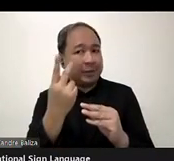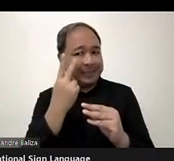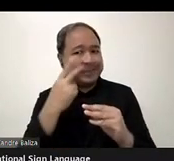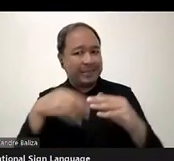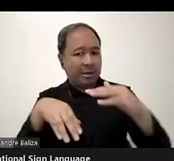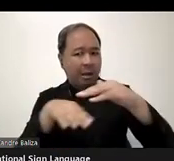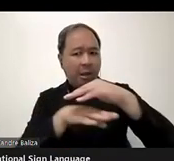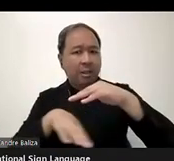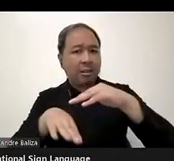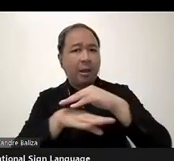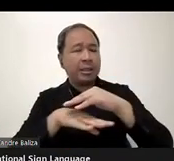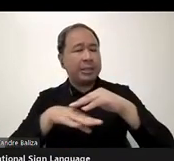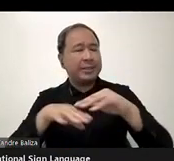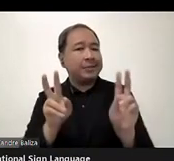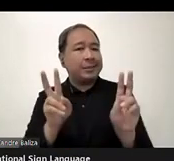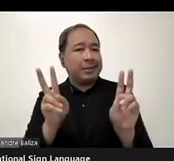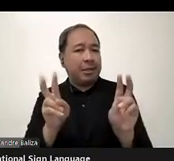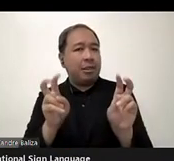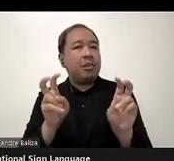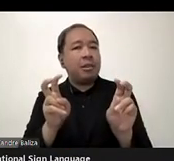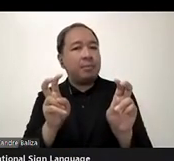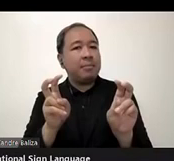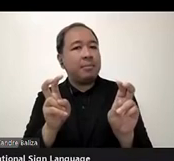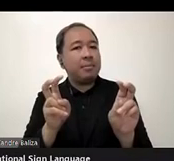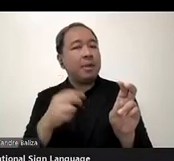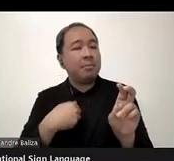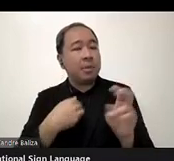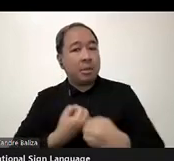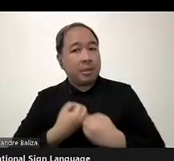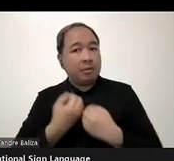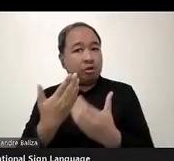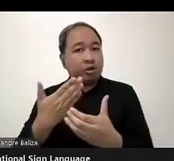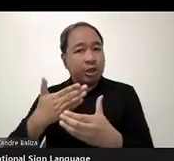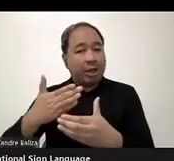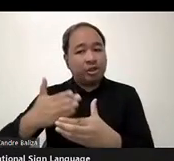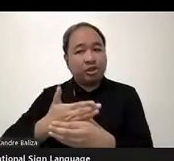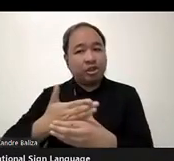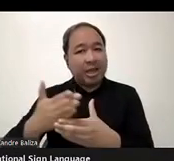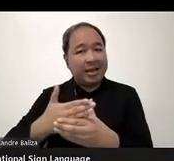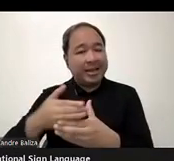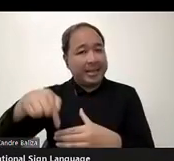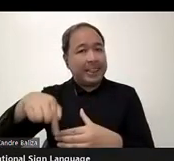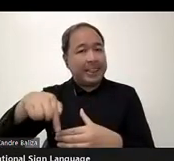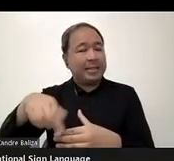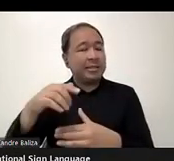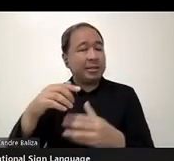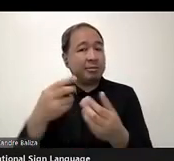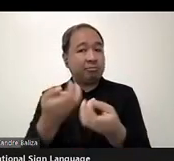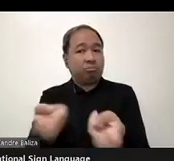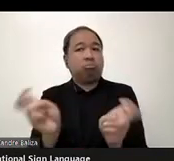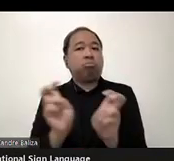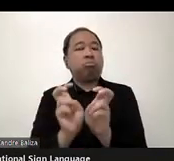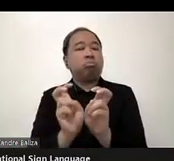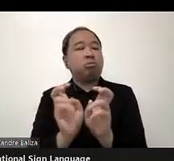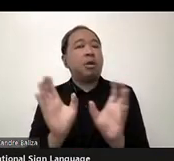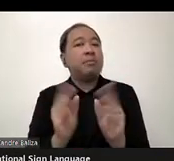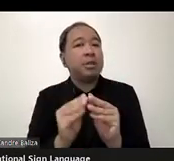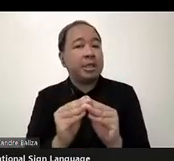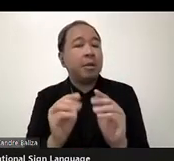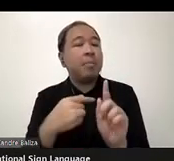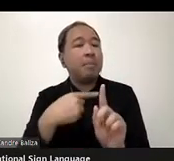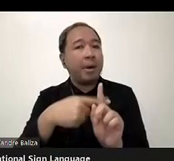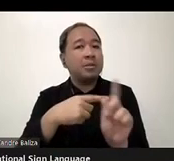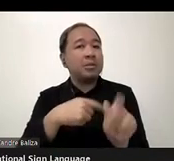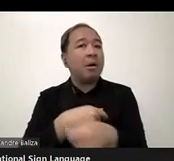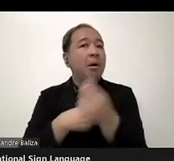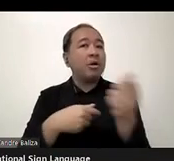share with this session and through this with the other registries